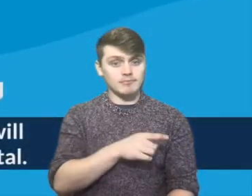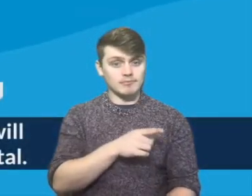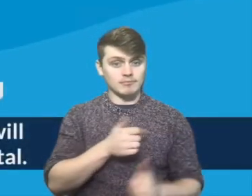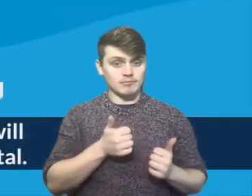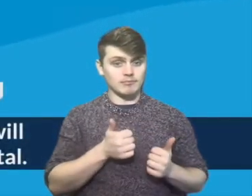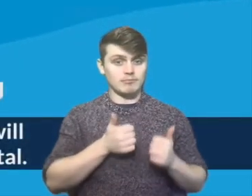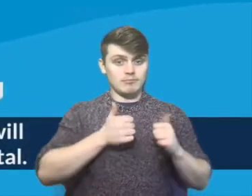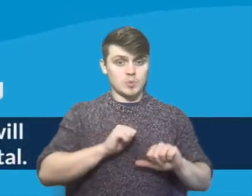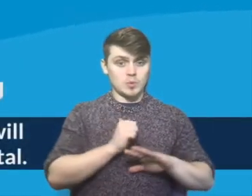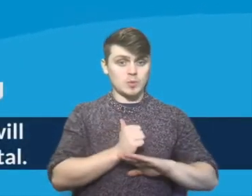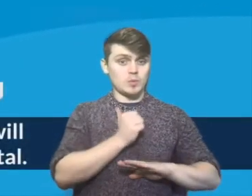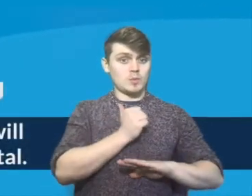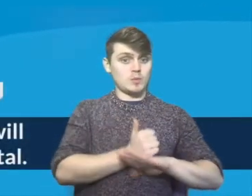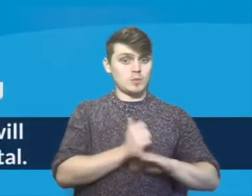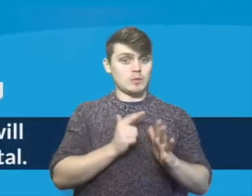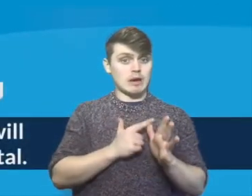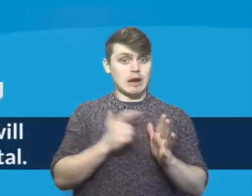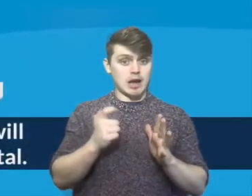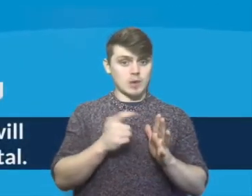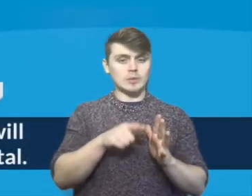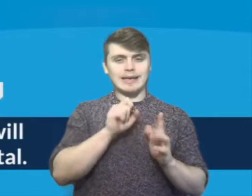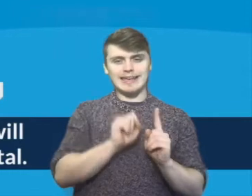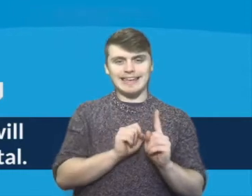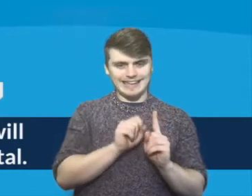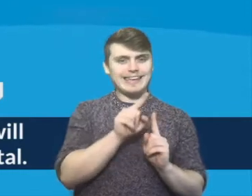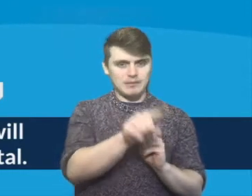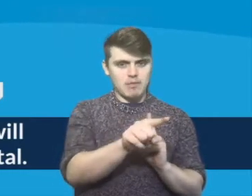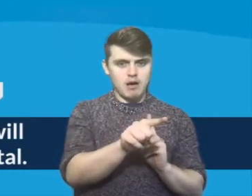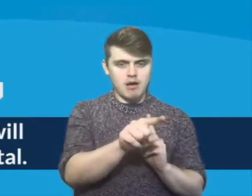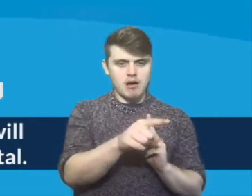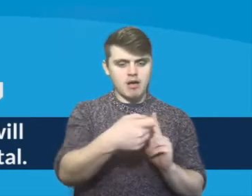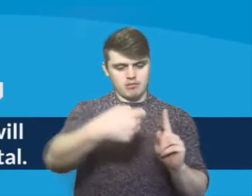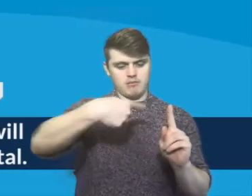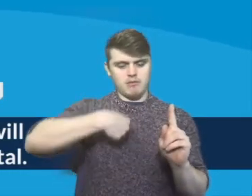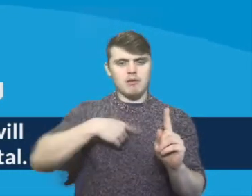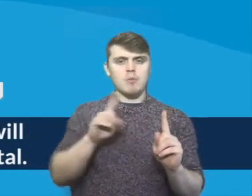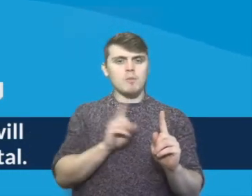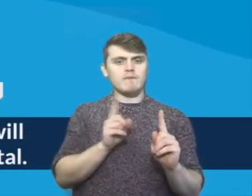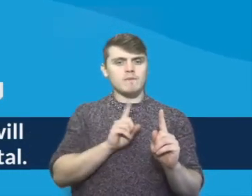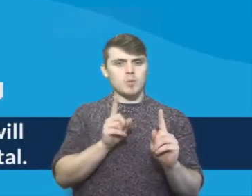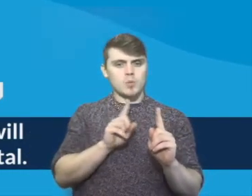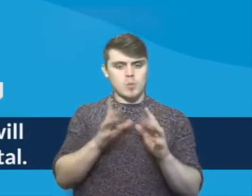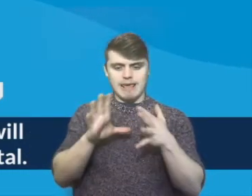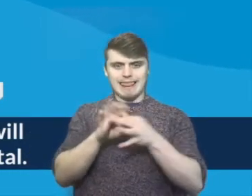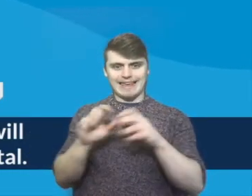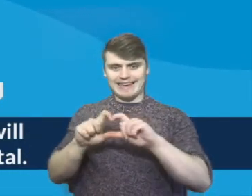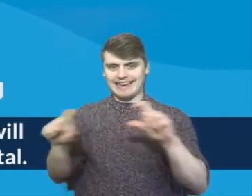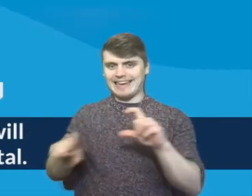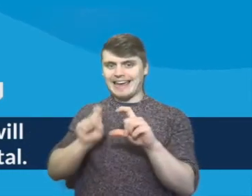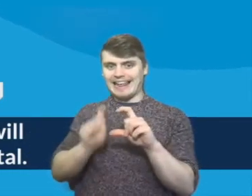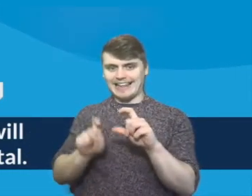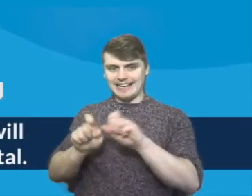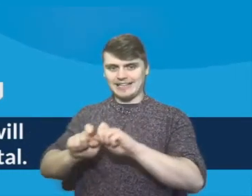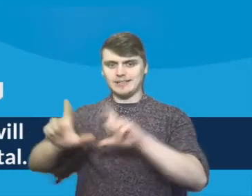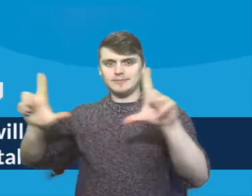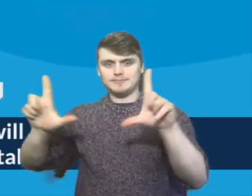When the portal user account is set up, an email notification will be sent to your registered email address with a link to the portal.